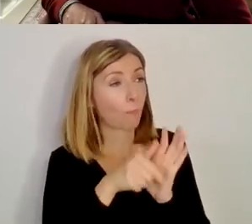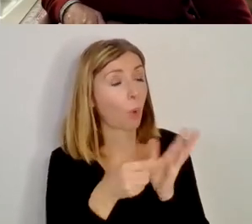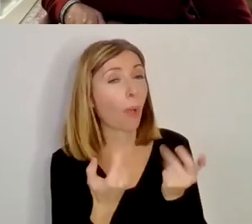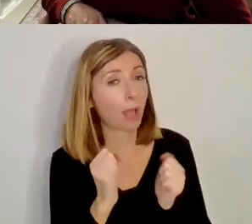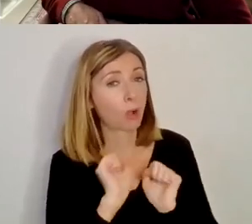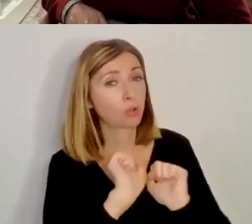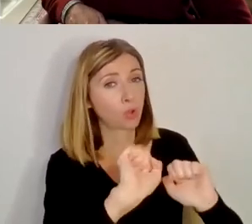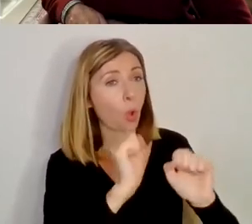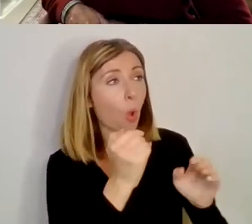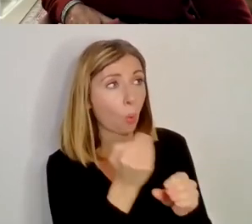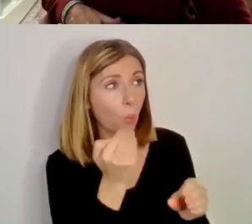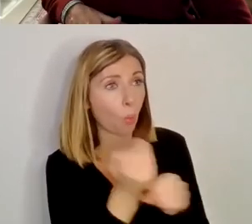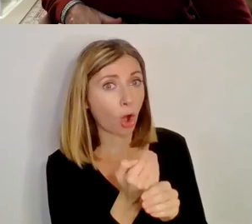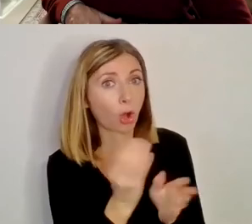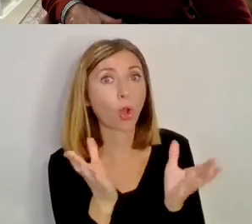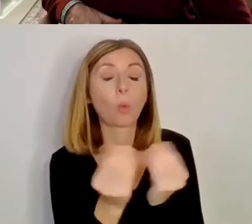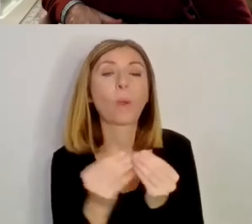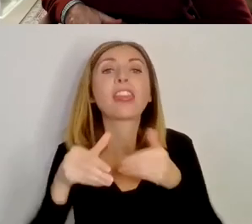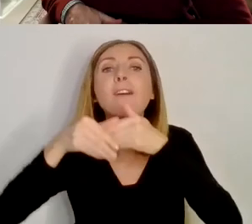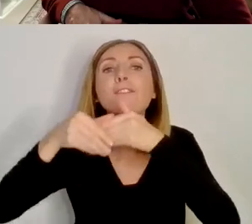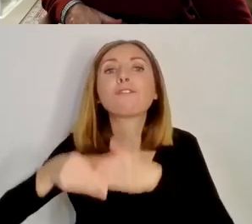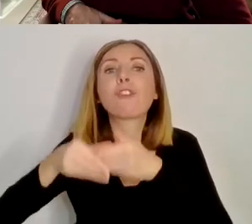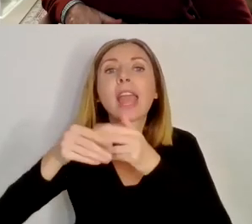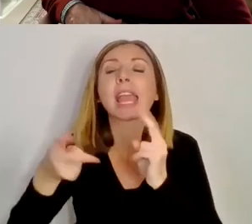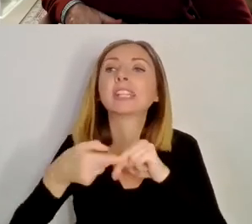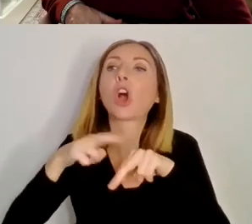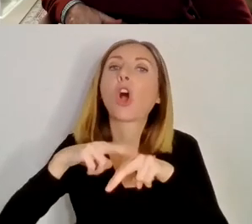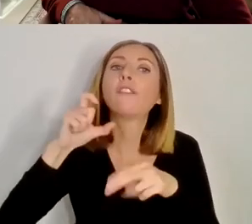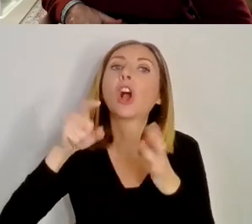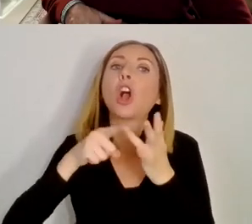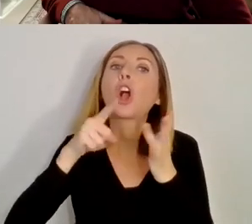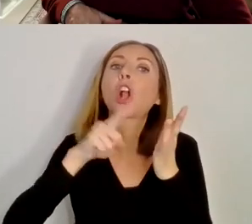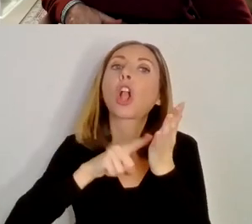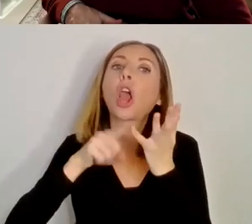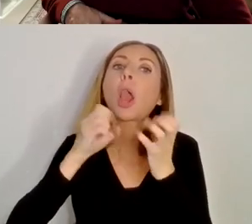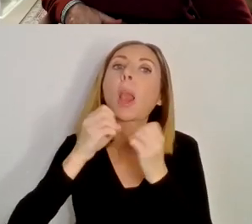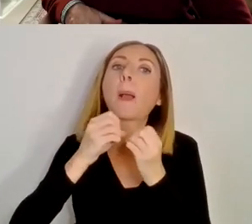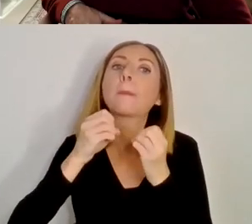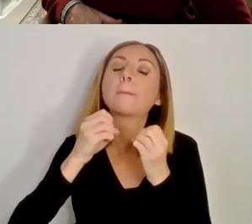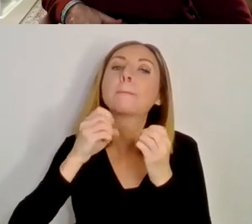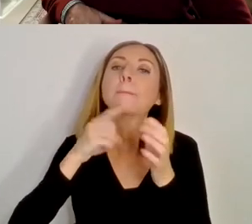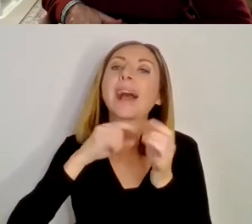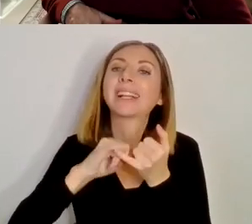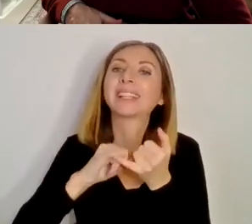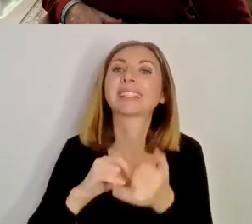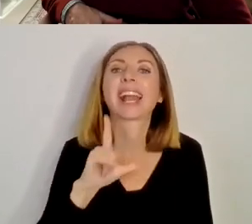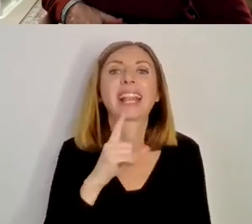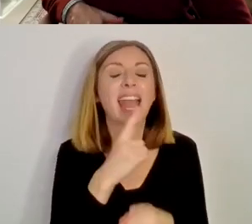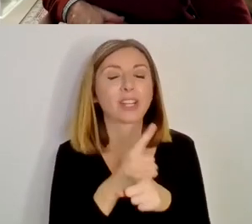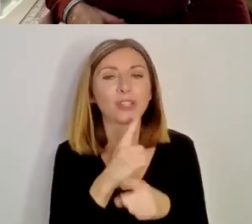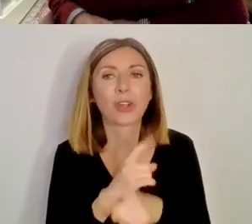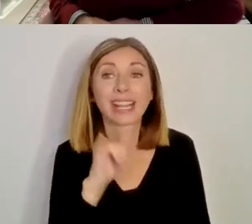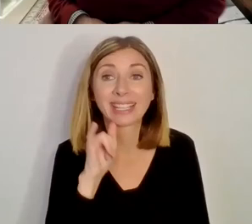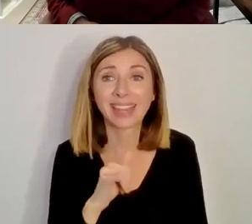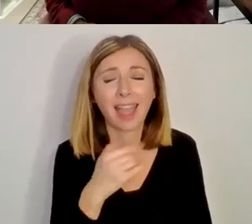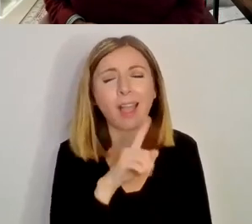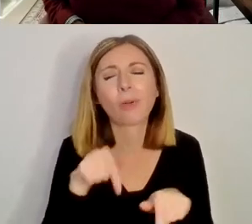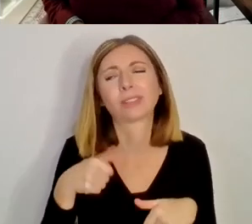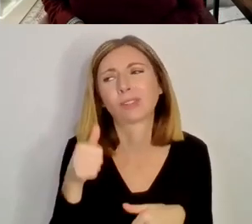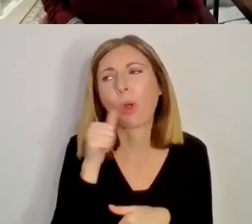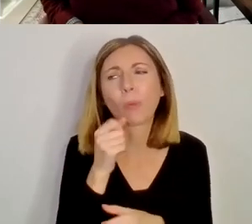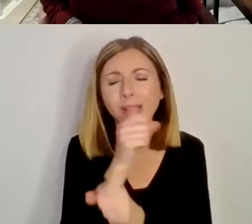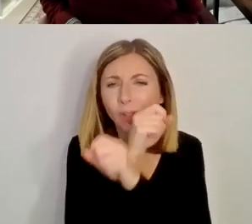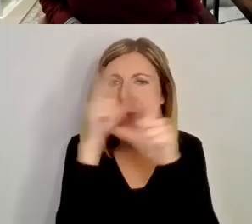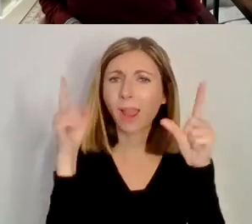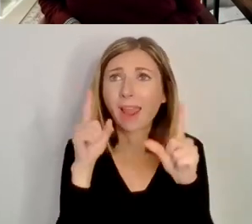tell us just a little bit about the work with the friends of Columbanus and, uh, Bangor Abbey. Yeah, I mean, we were always aware of how many